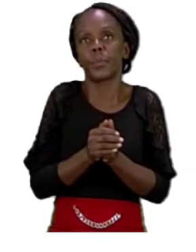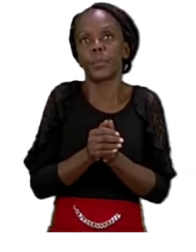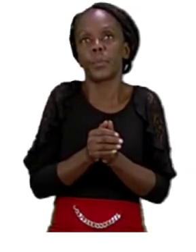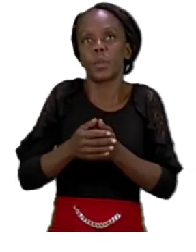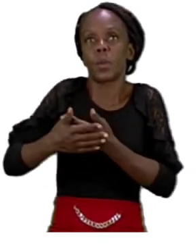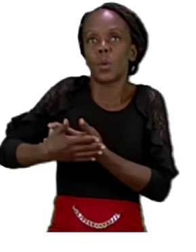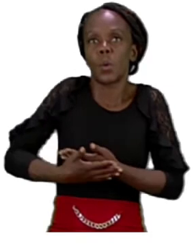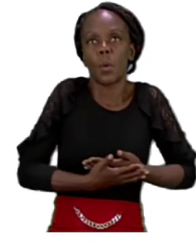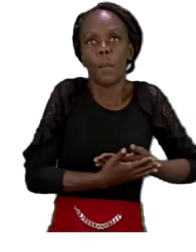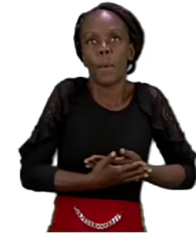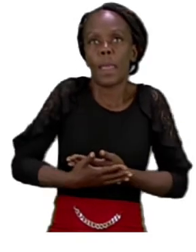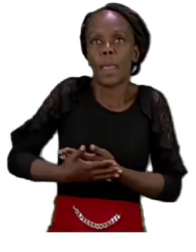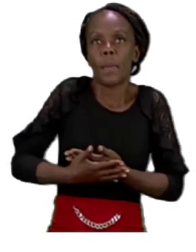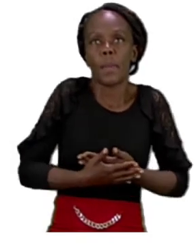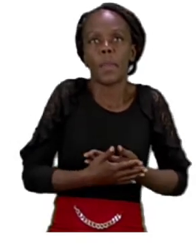baby,